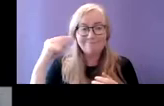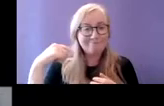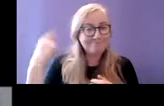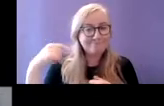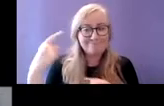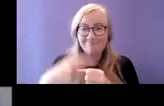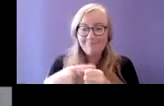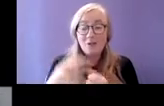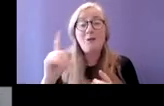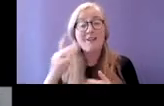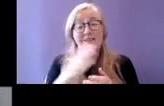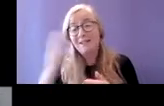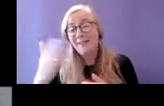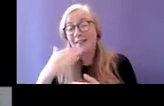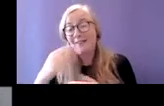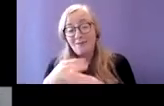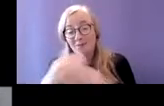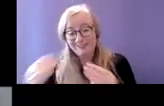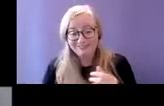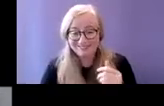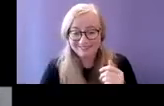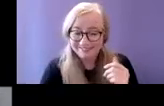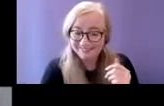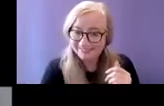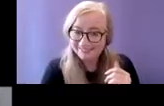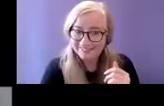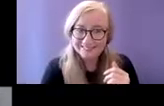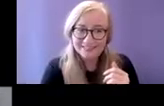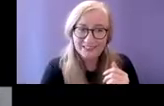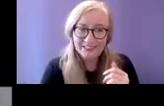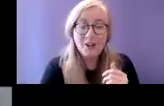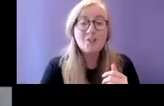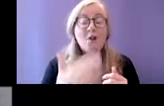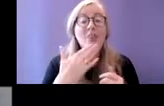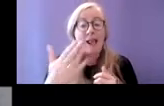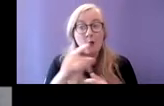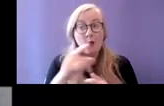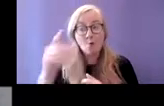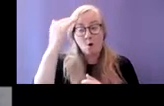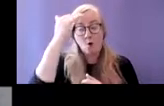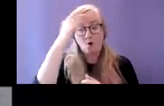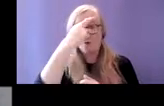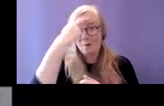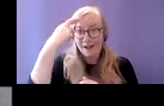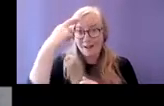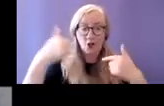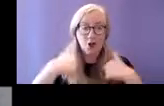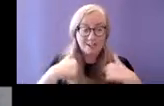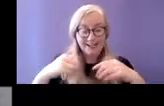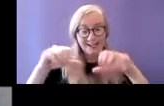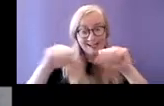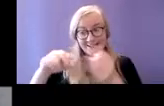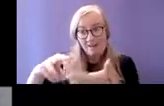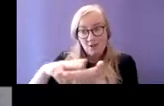insightful comments and for reminding us all that at the end of the day it's the service user experiences that counts the most